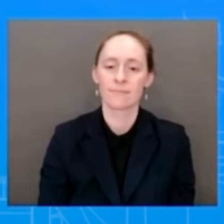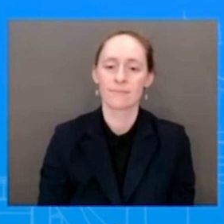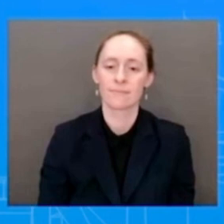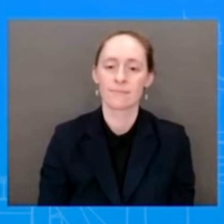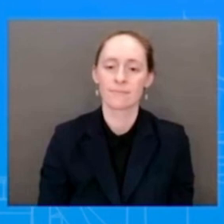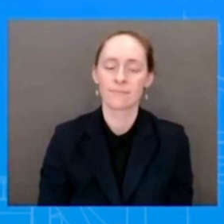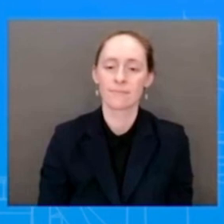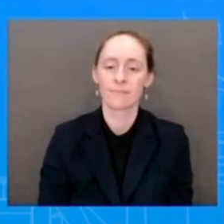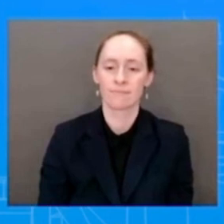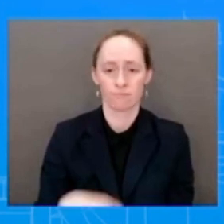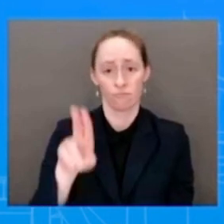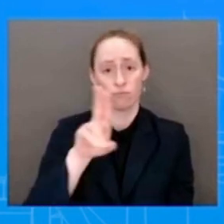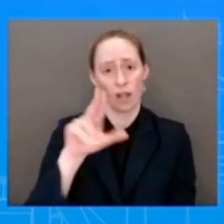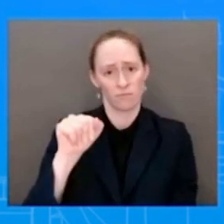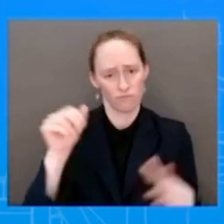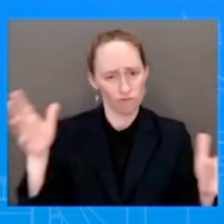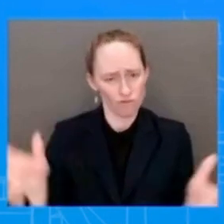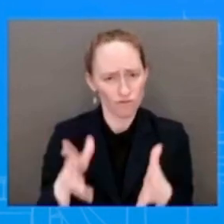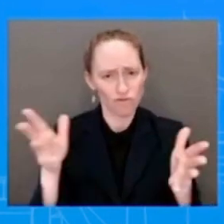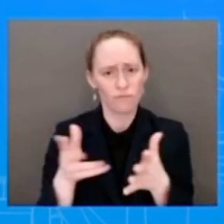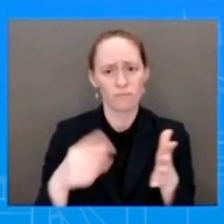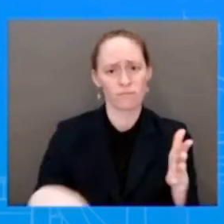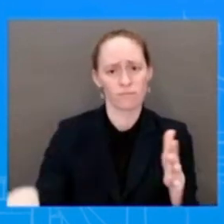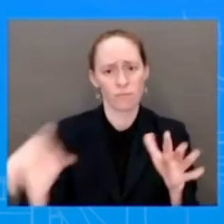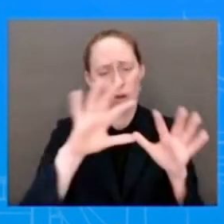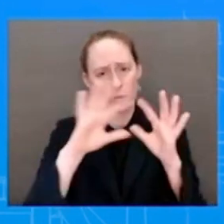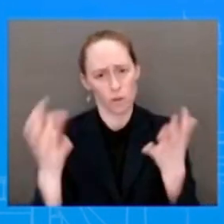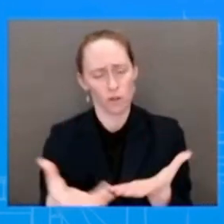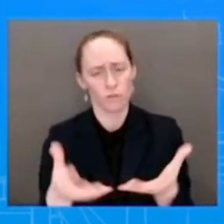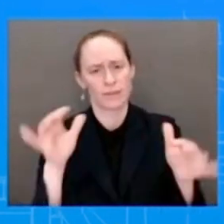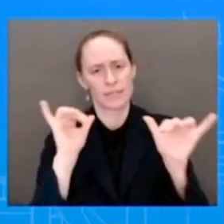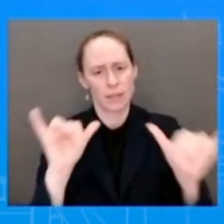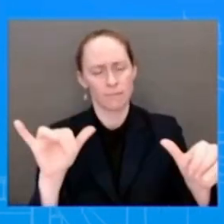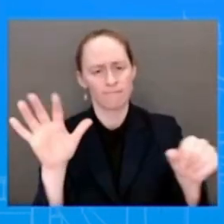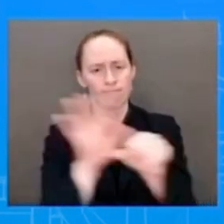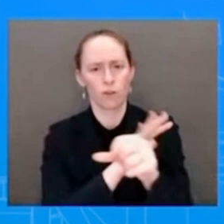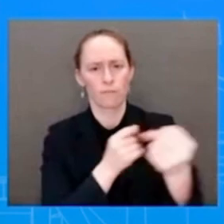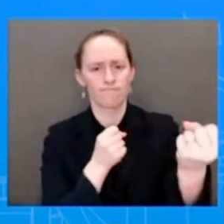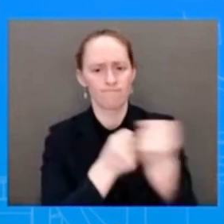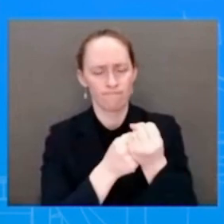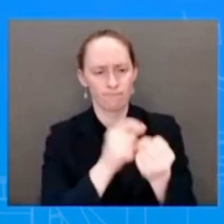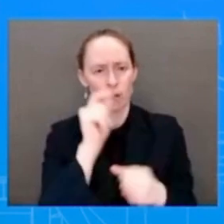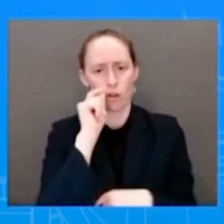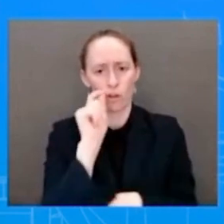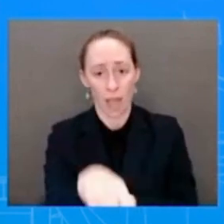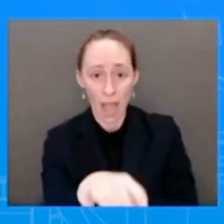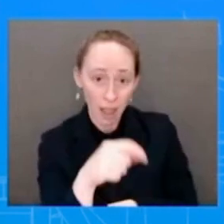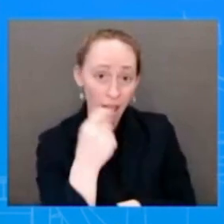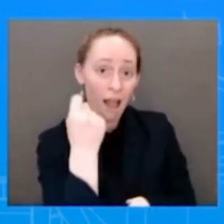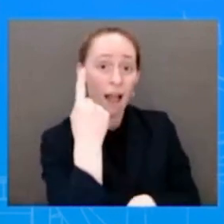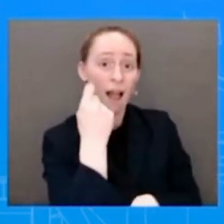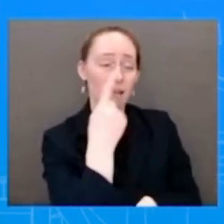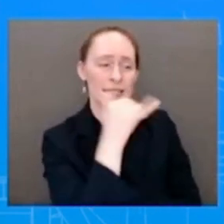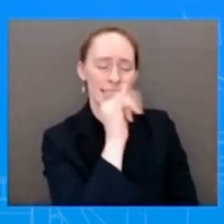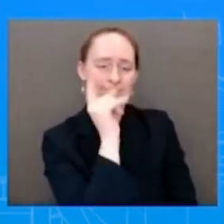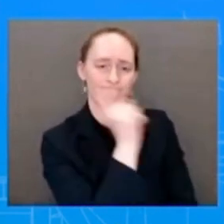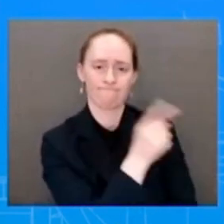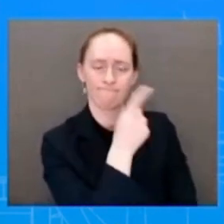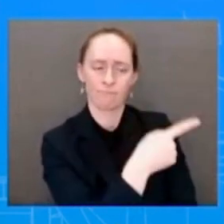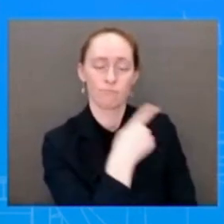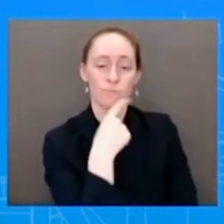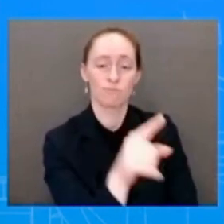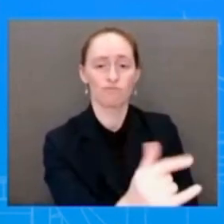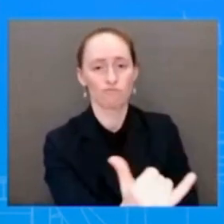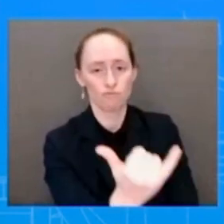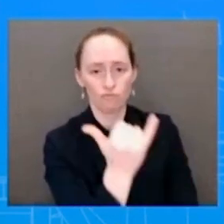worked to hold Russia accountable for the brutal and barbaric war their forces are waging against Ukraine. So, as part